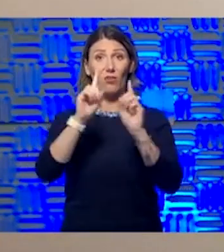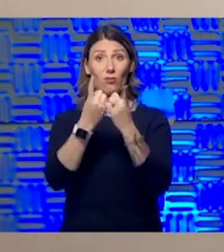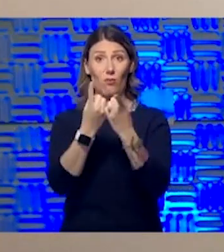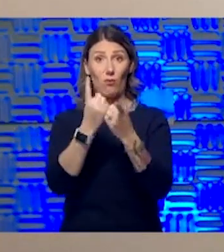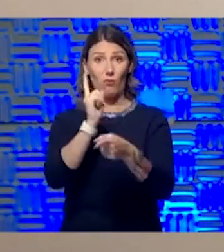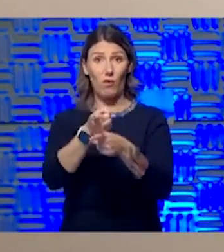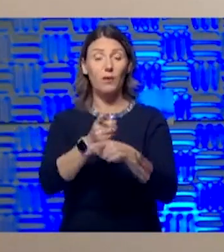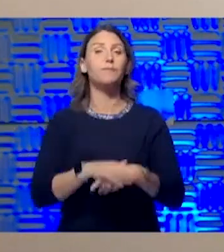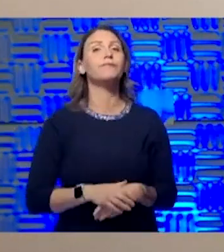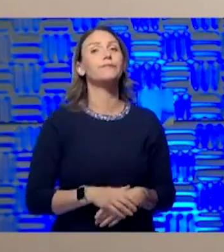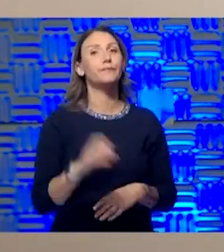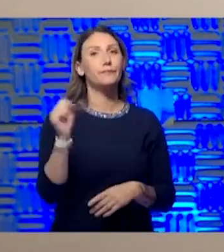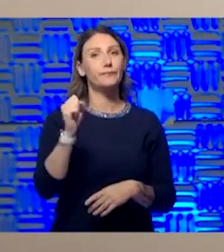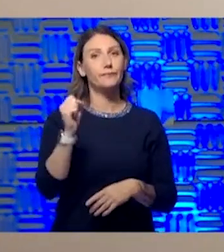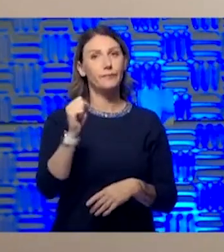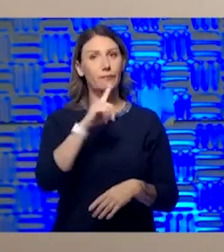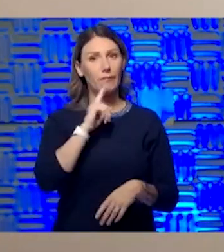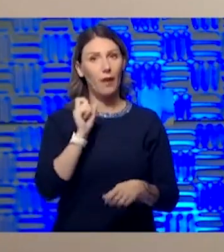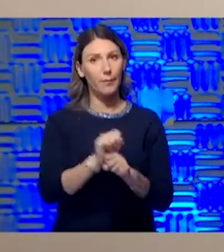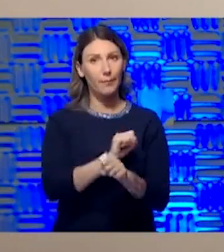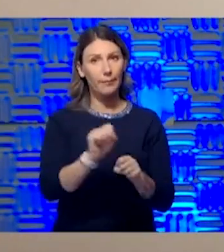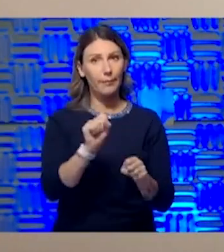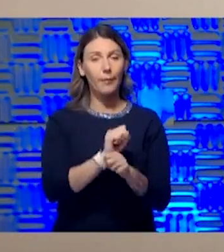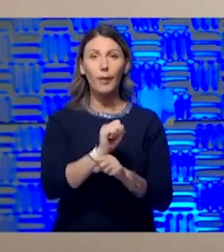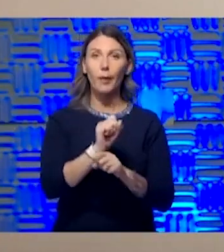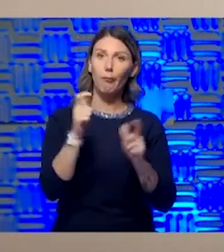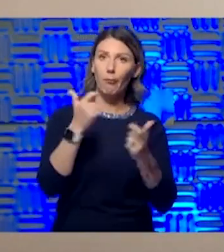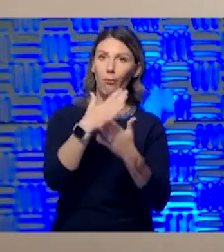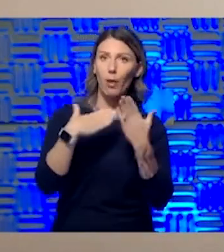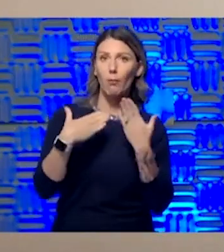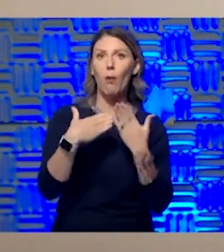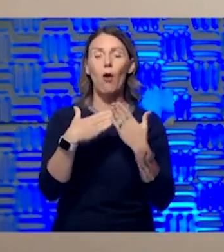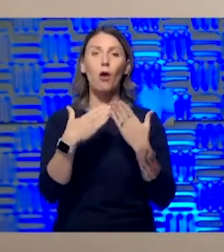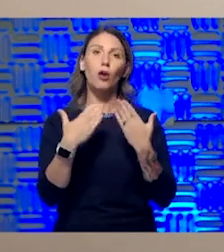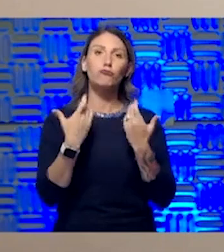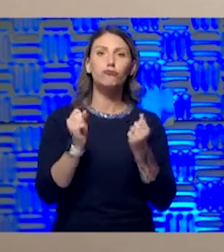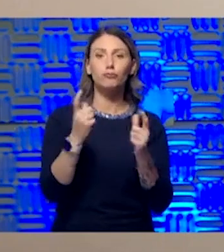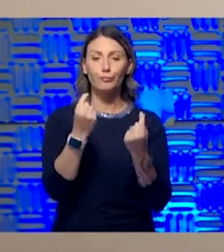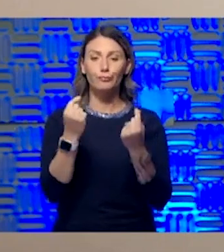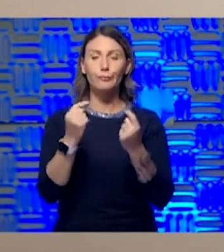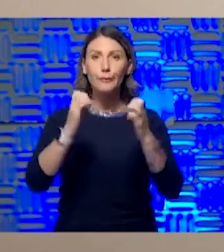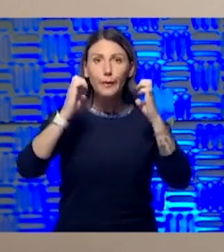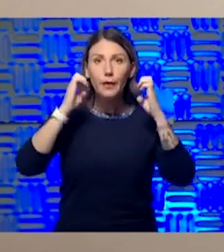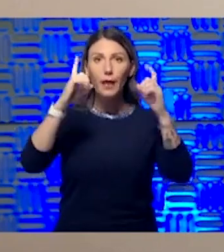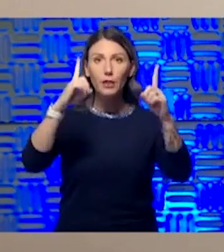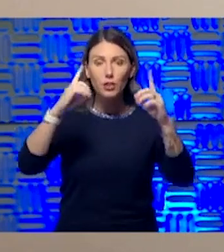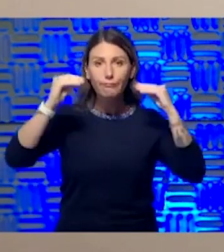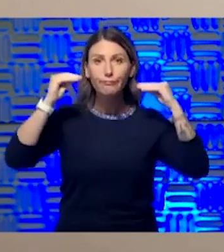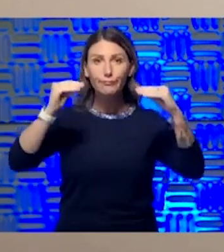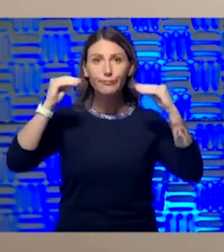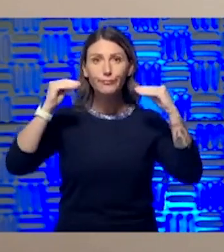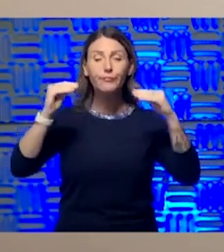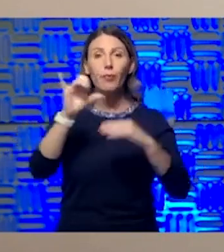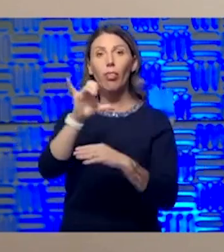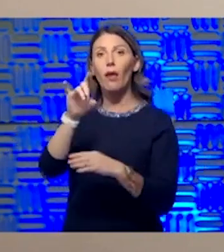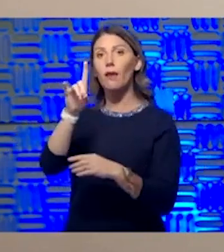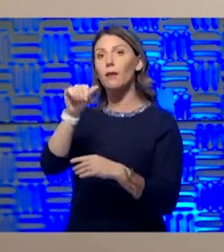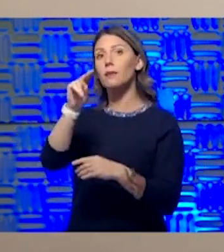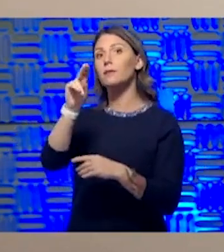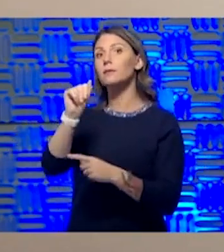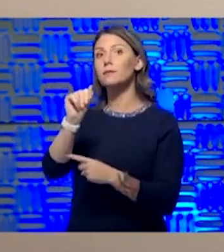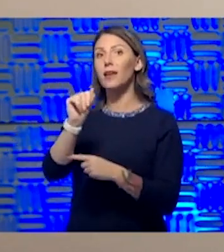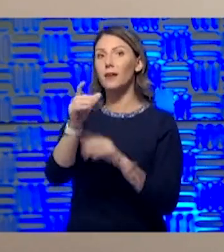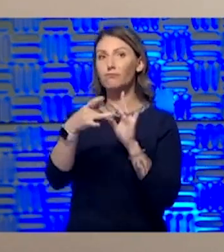Yeah, absolutely. A big part of what we are trying to do is educate and, as Dana mentioned, just reinforce